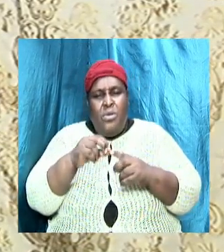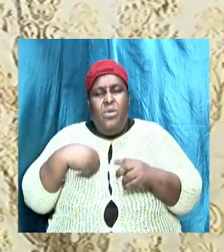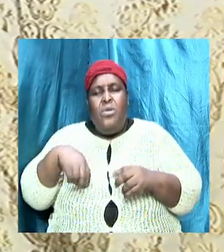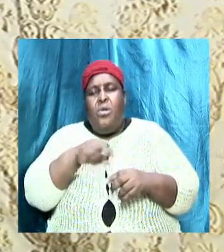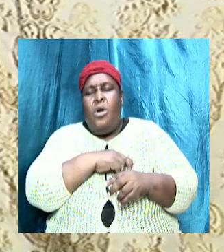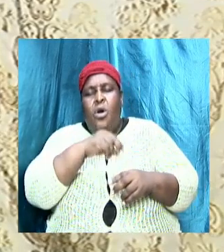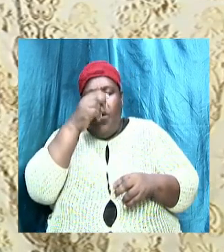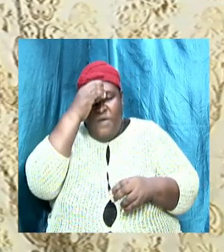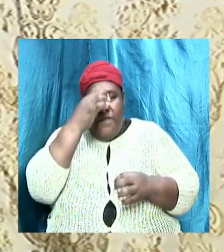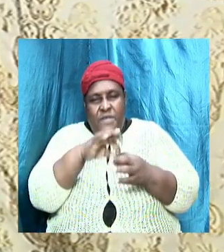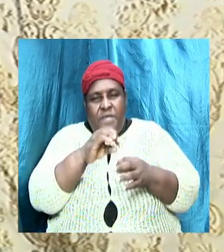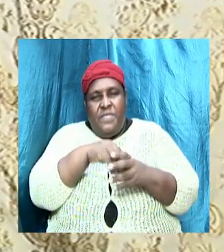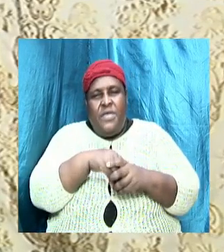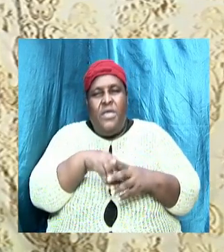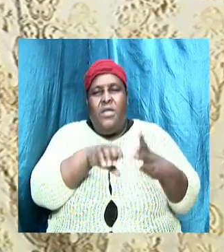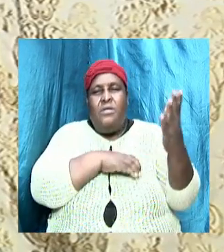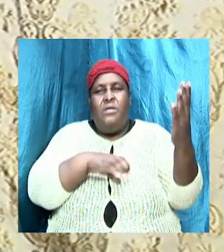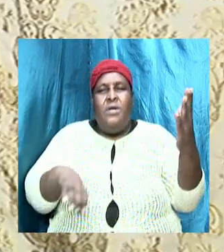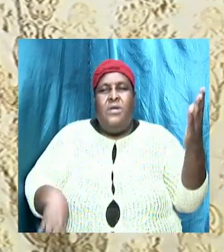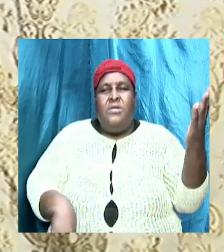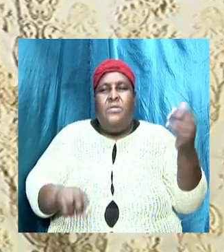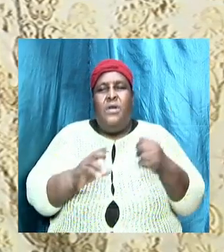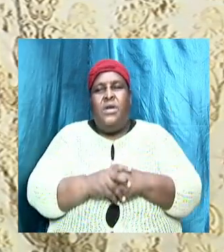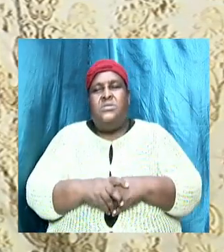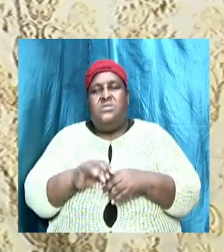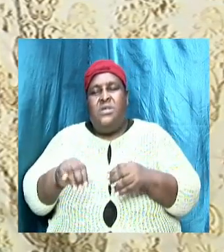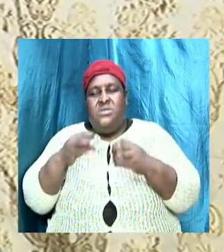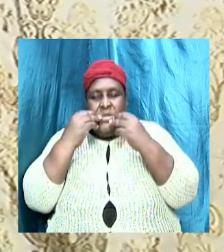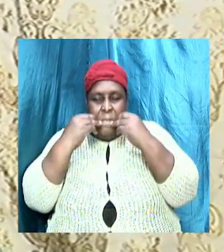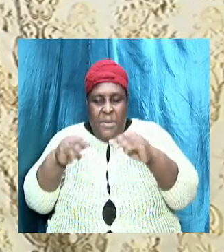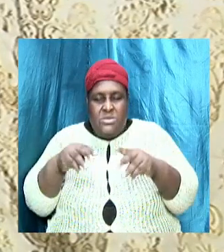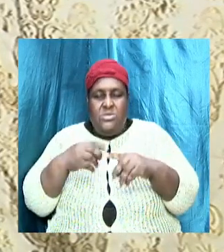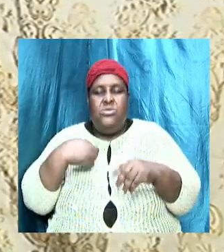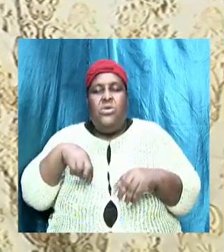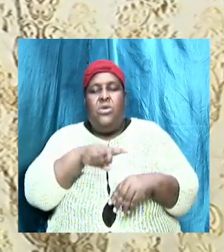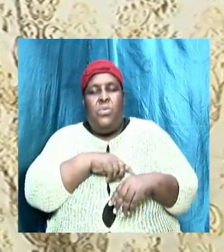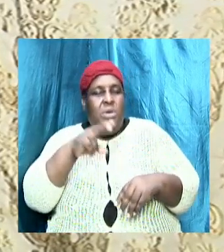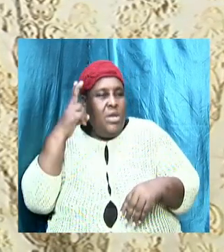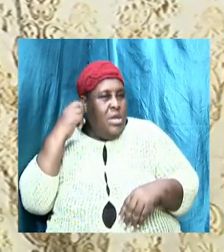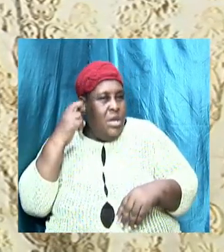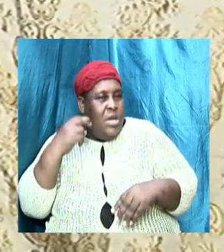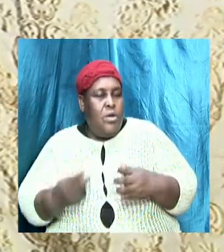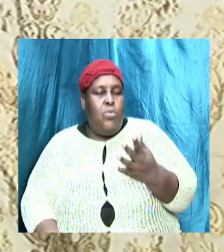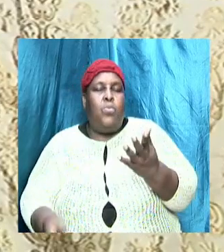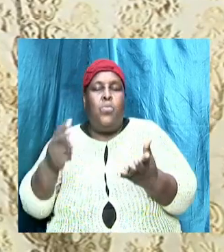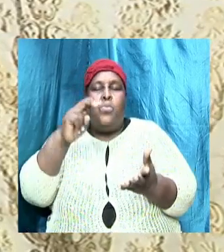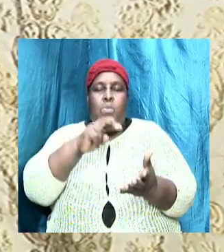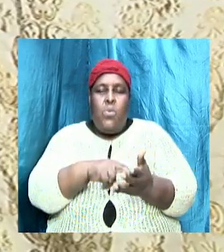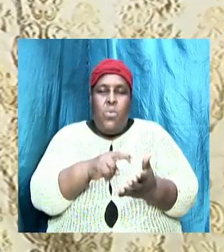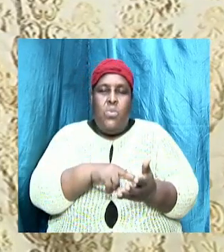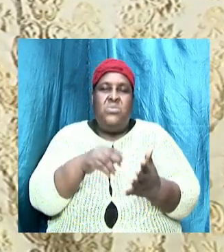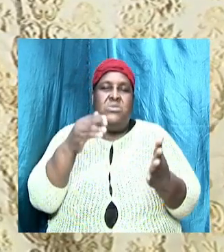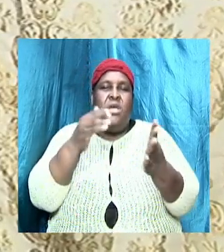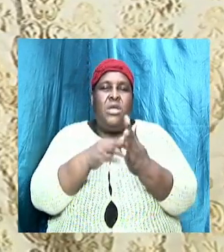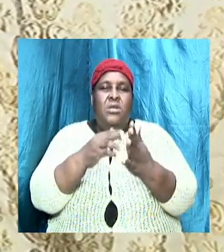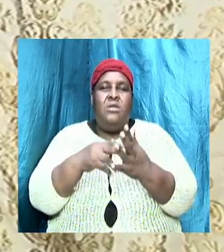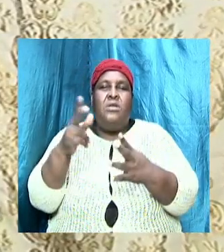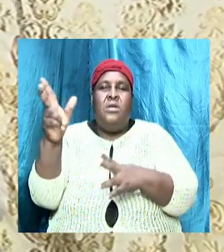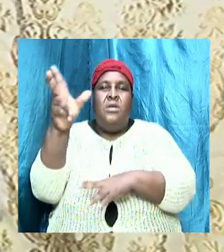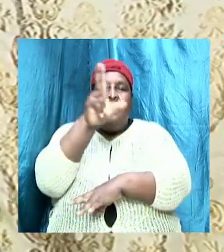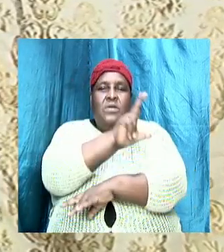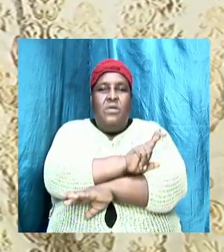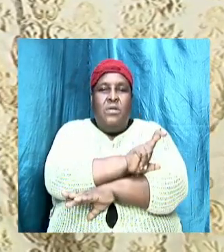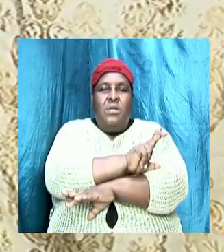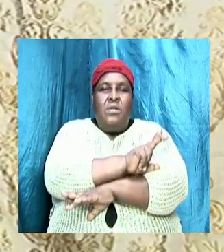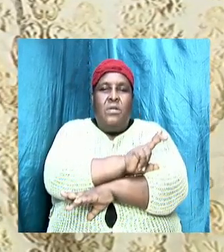Christ died for us that is the message that we heard he rose again on the third day according to the scriptures but